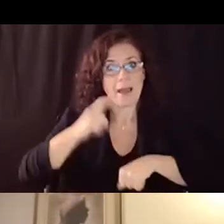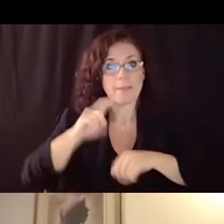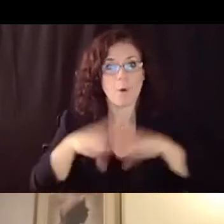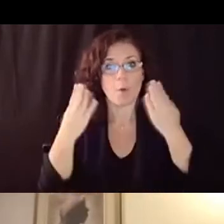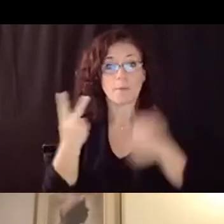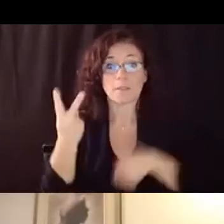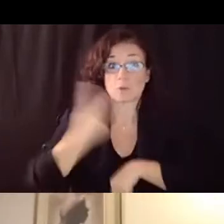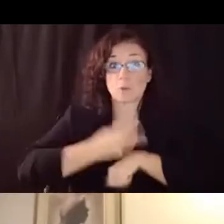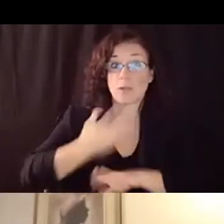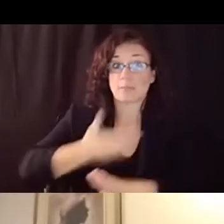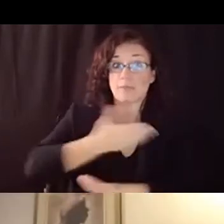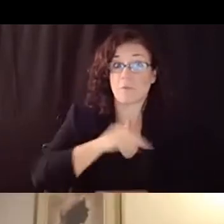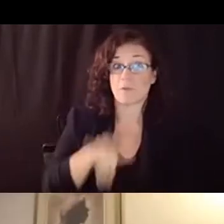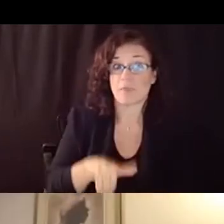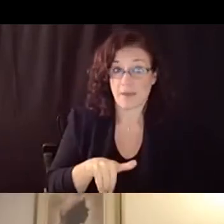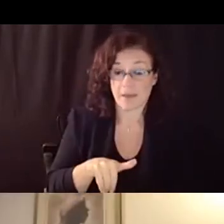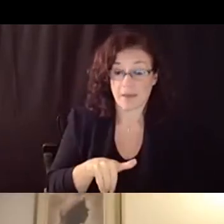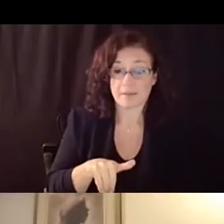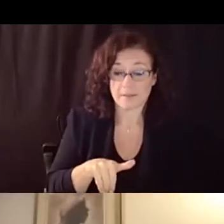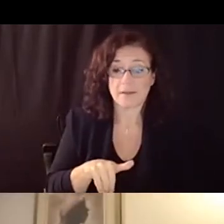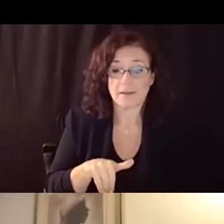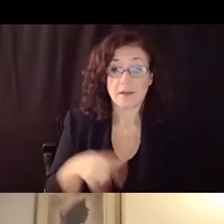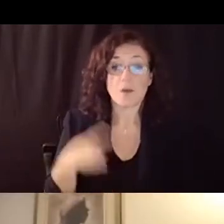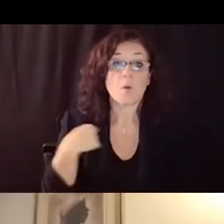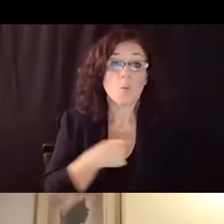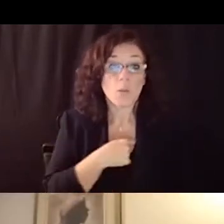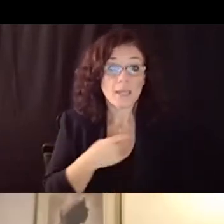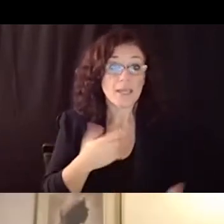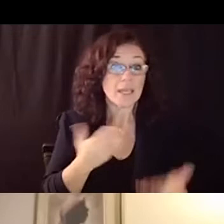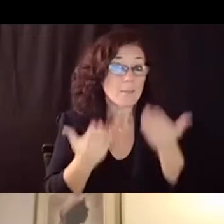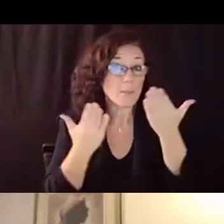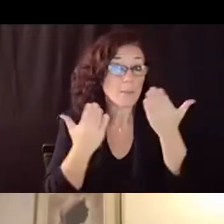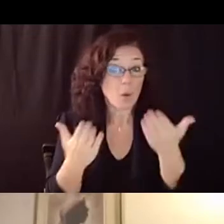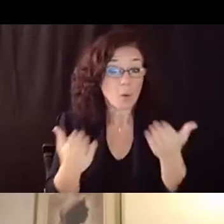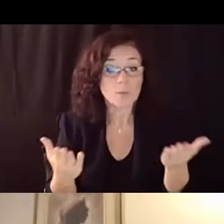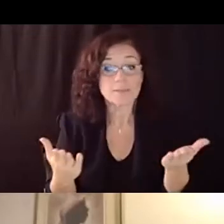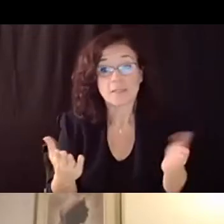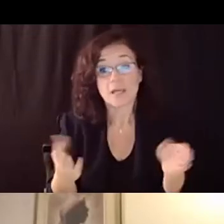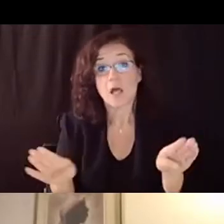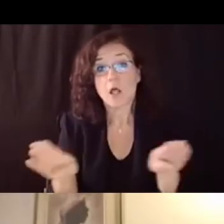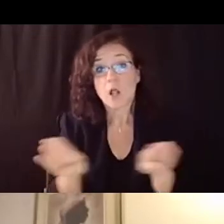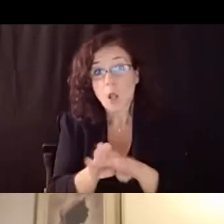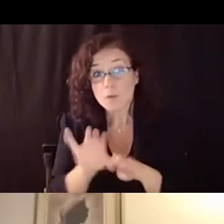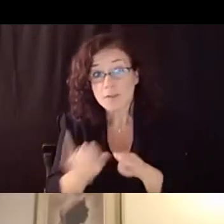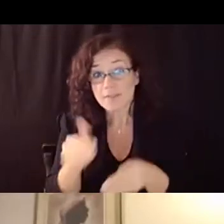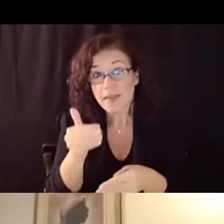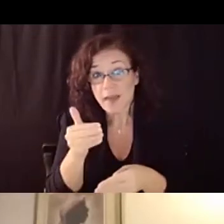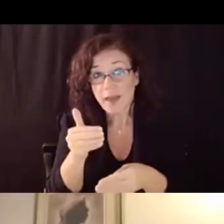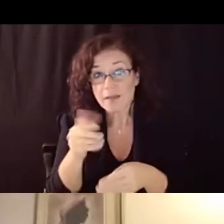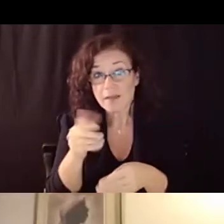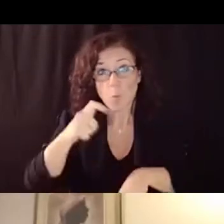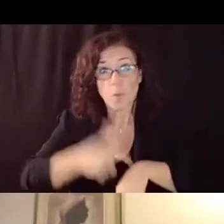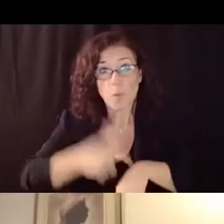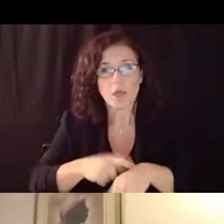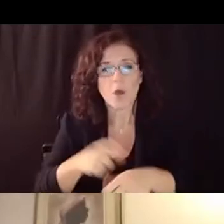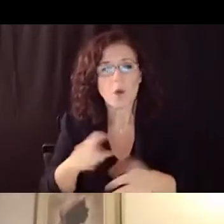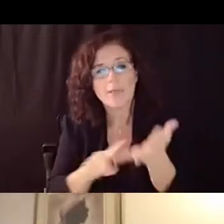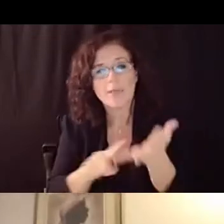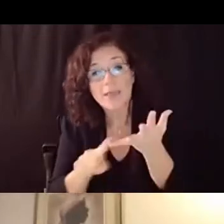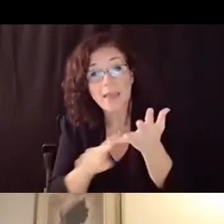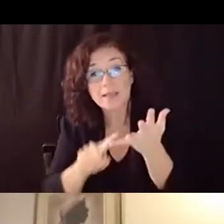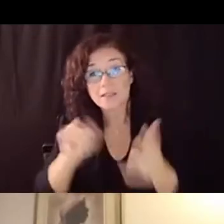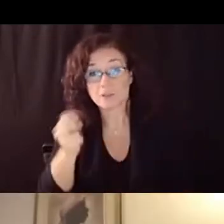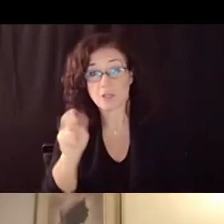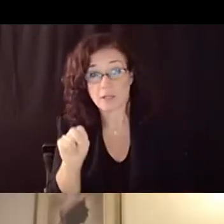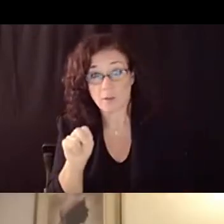begin to enter grades and we propose extending the closing of that window through the end of the month because the intent of this